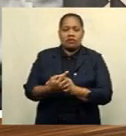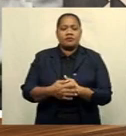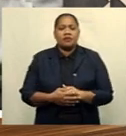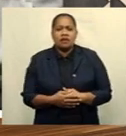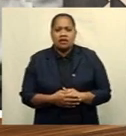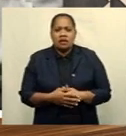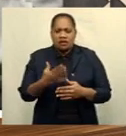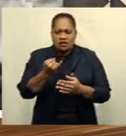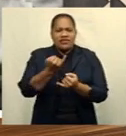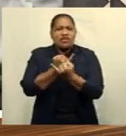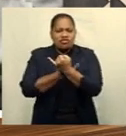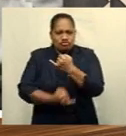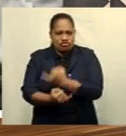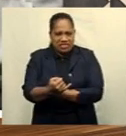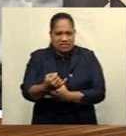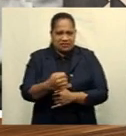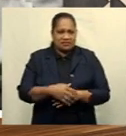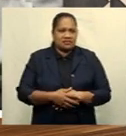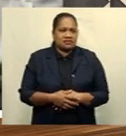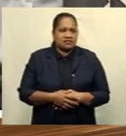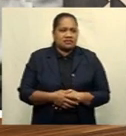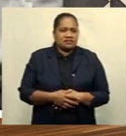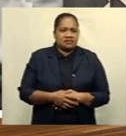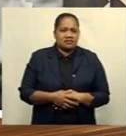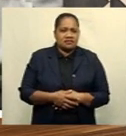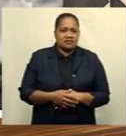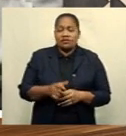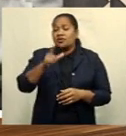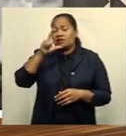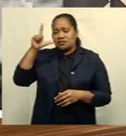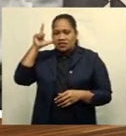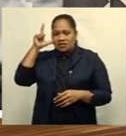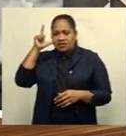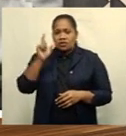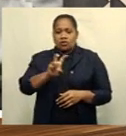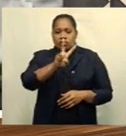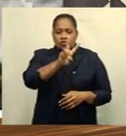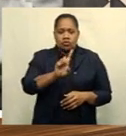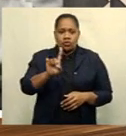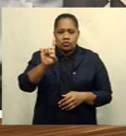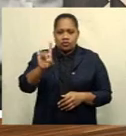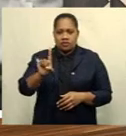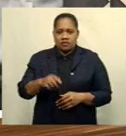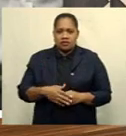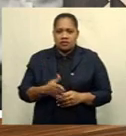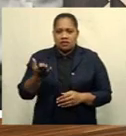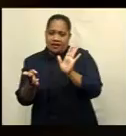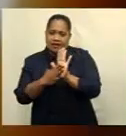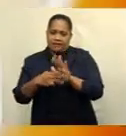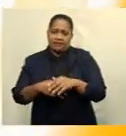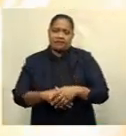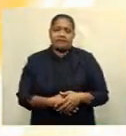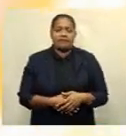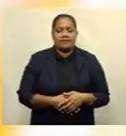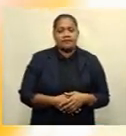by defender Marcus Danielsson's high boot during yesterday's 2-1 last 16 win over Sweden.